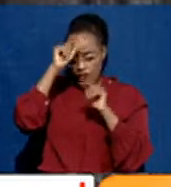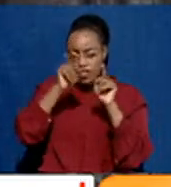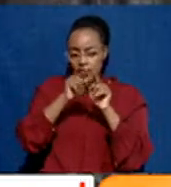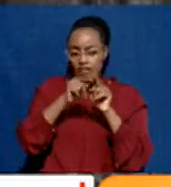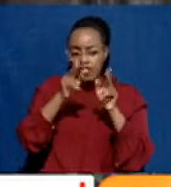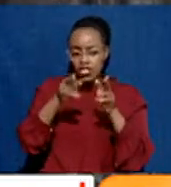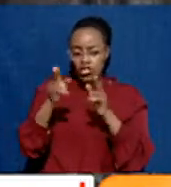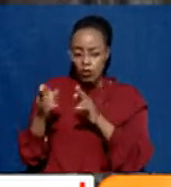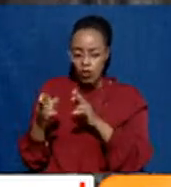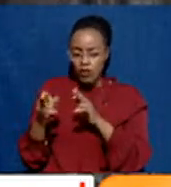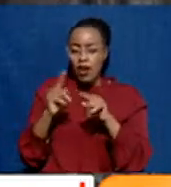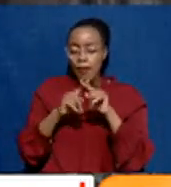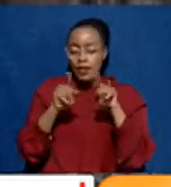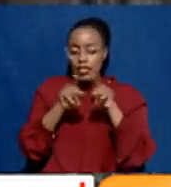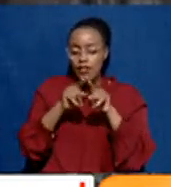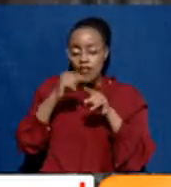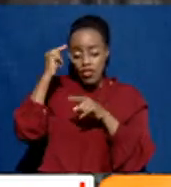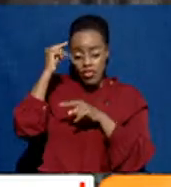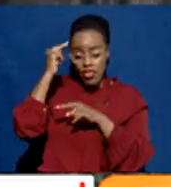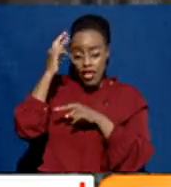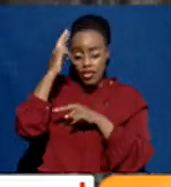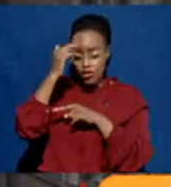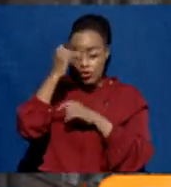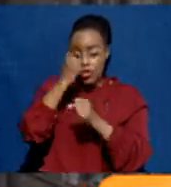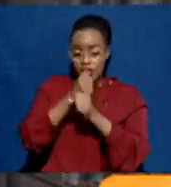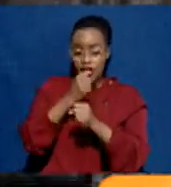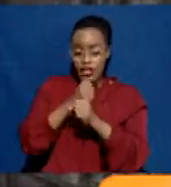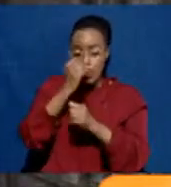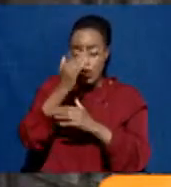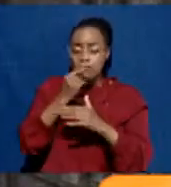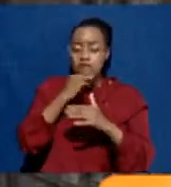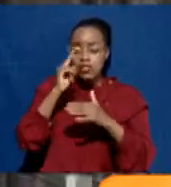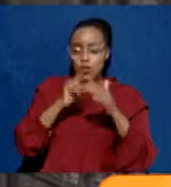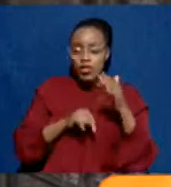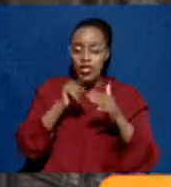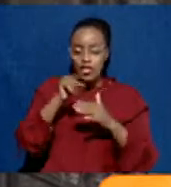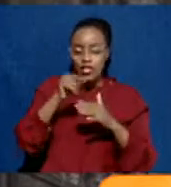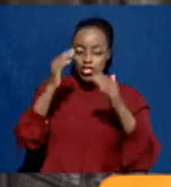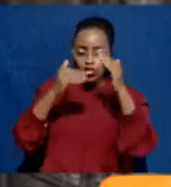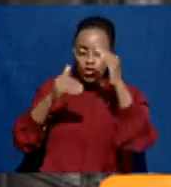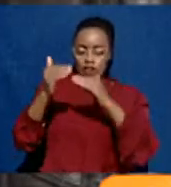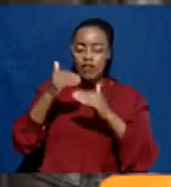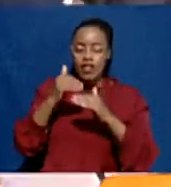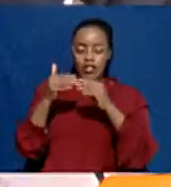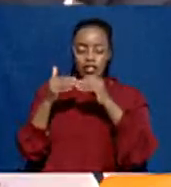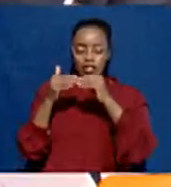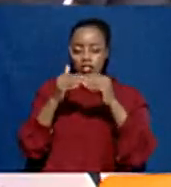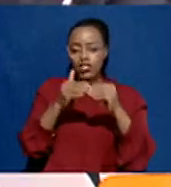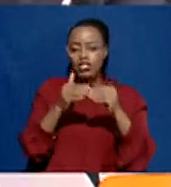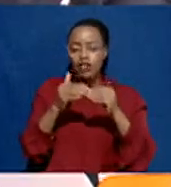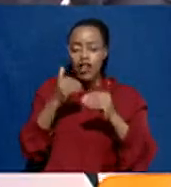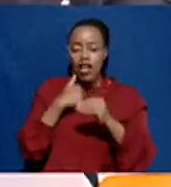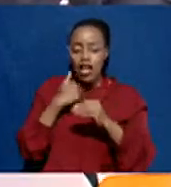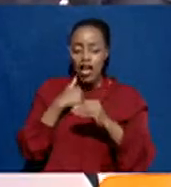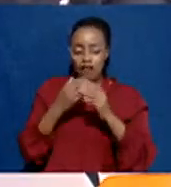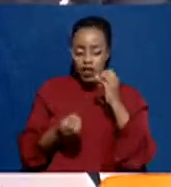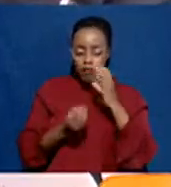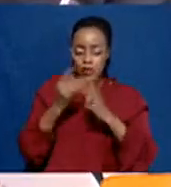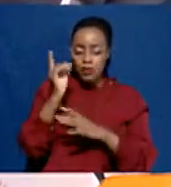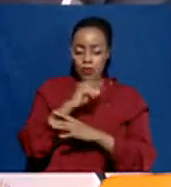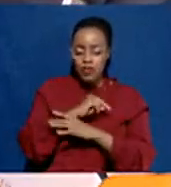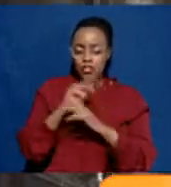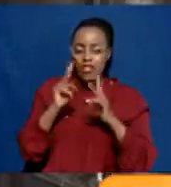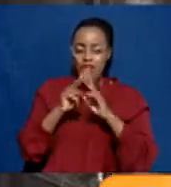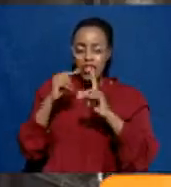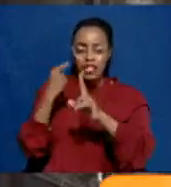unusual. And I think why it worked, Your Excellency, was, as I said, I think this university leadership that we have in place right now is really